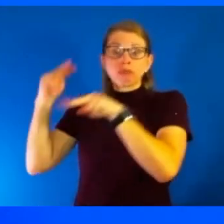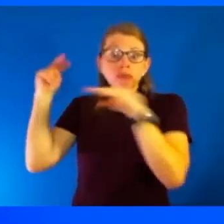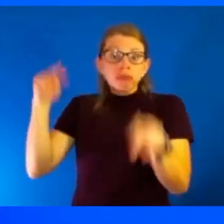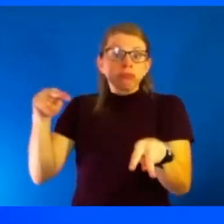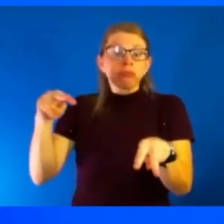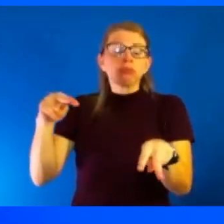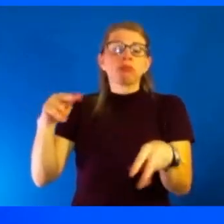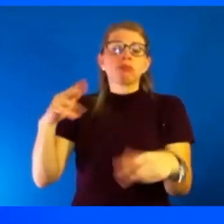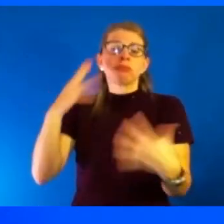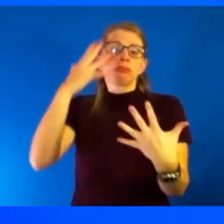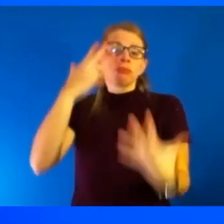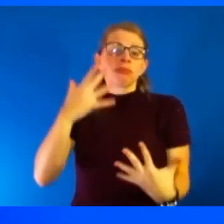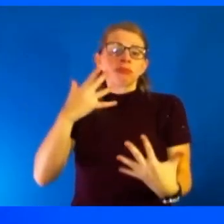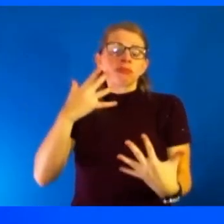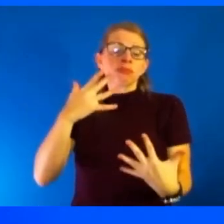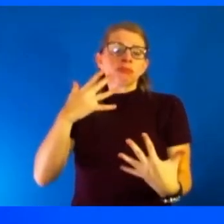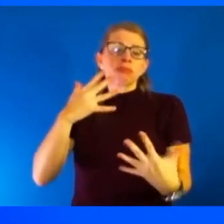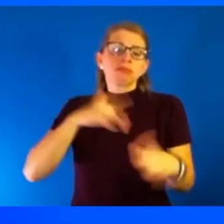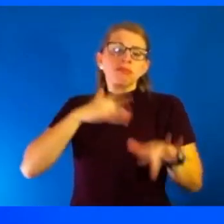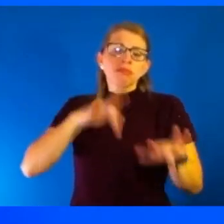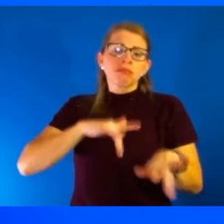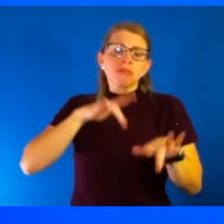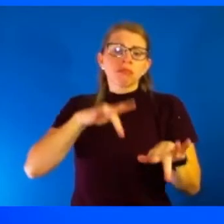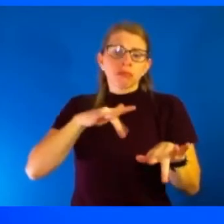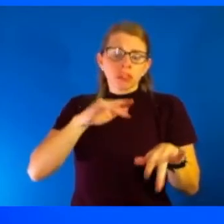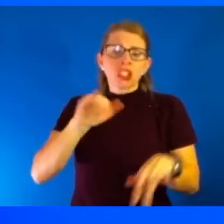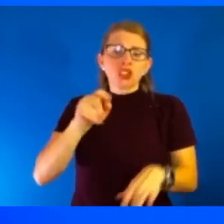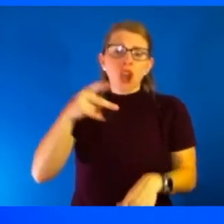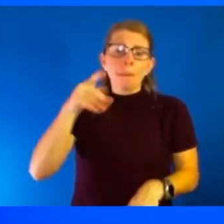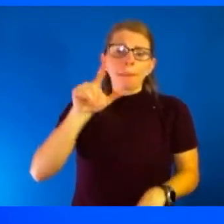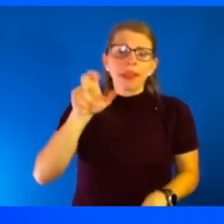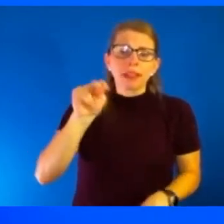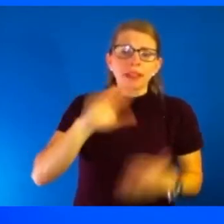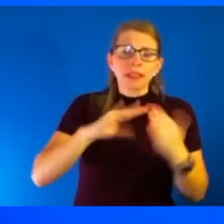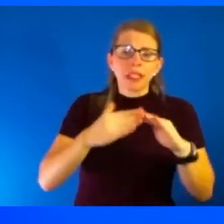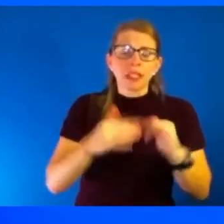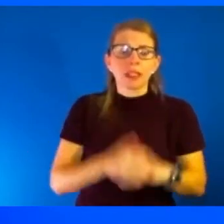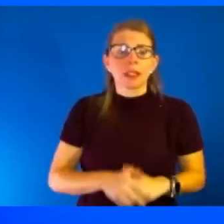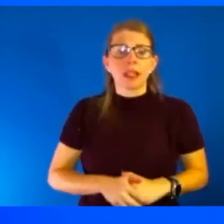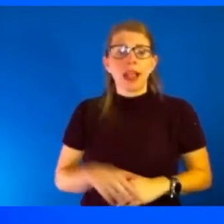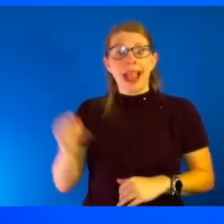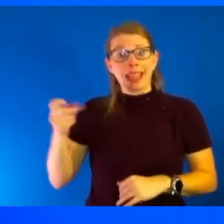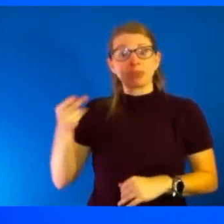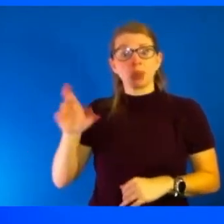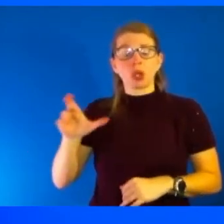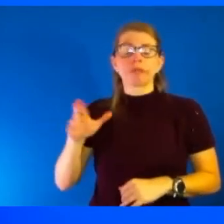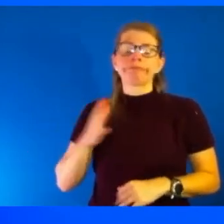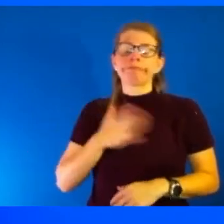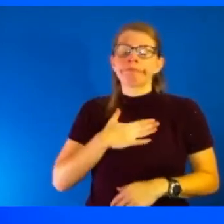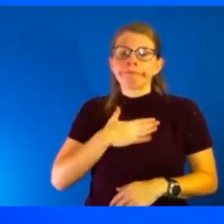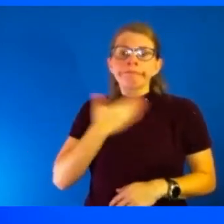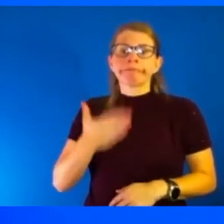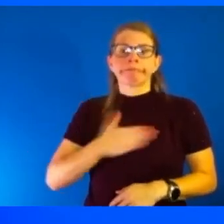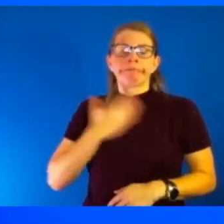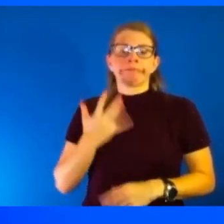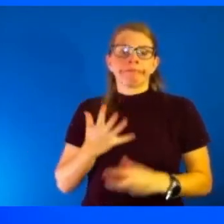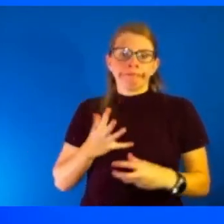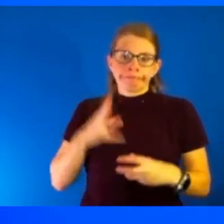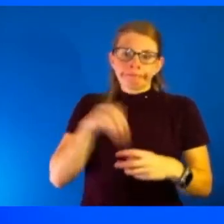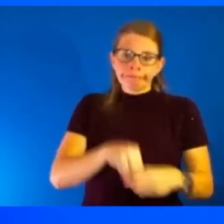mourned with the people of Joplin. And ASPR was pleased to be able to step in and play the role that we're intended to play,